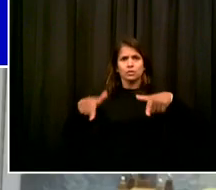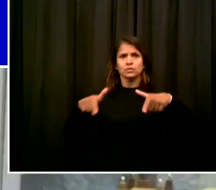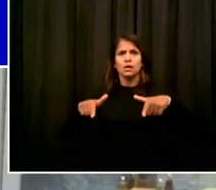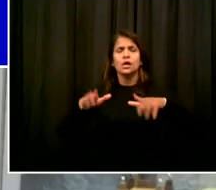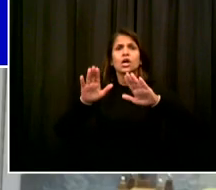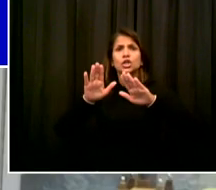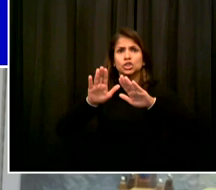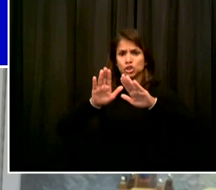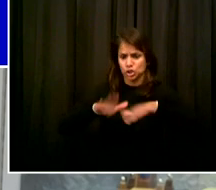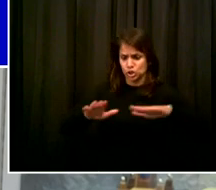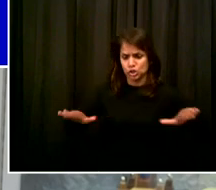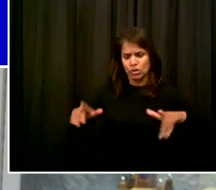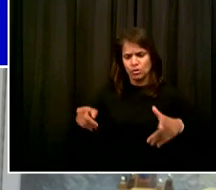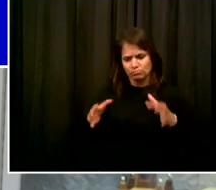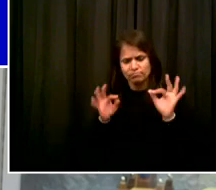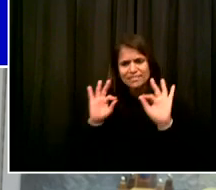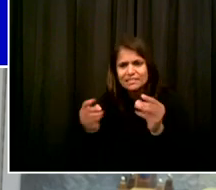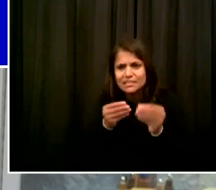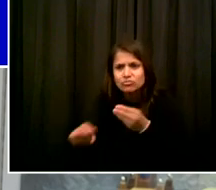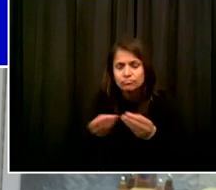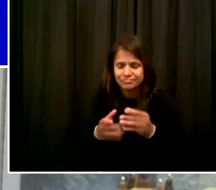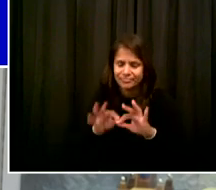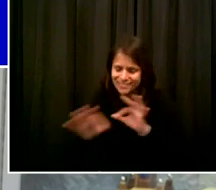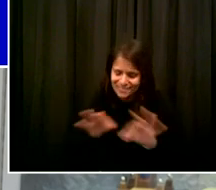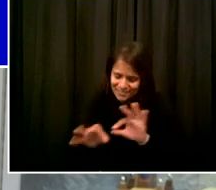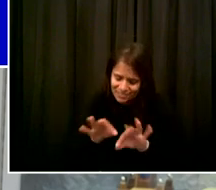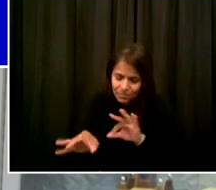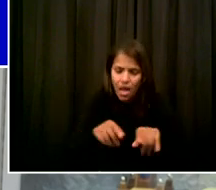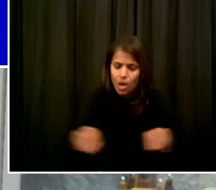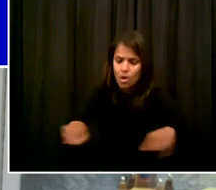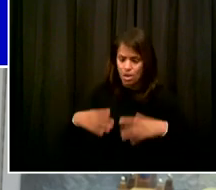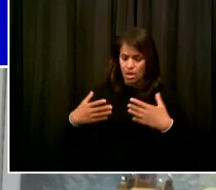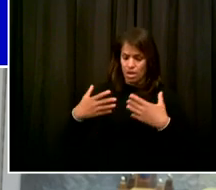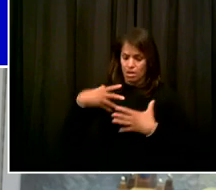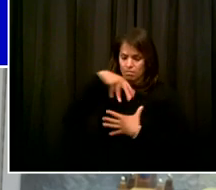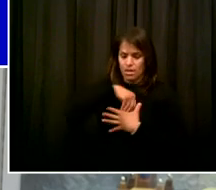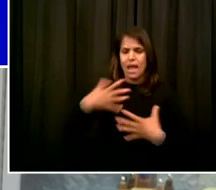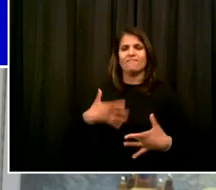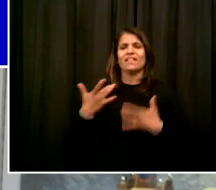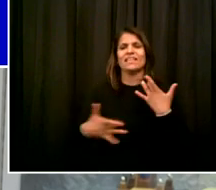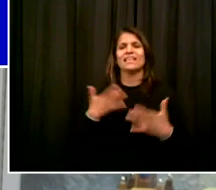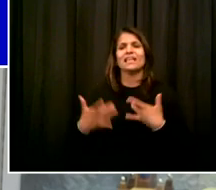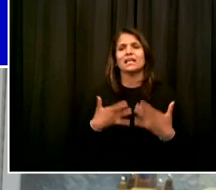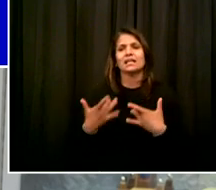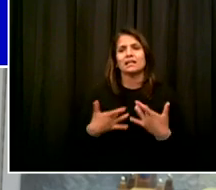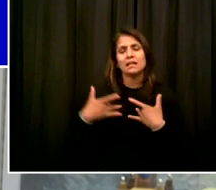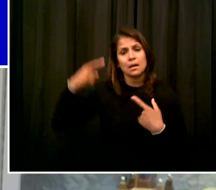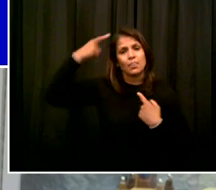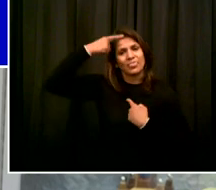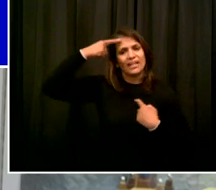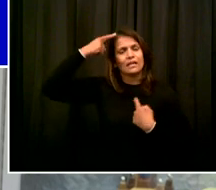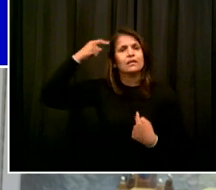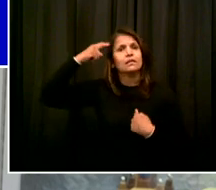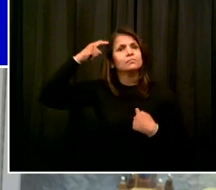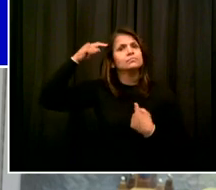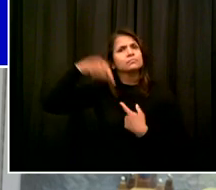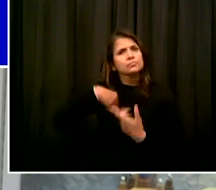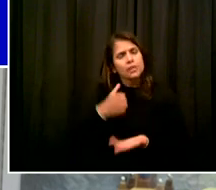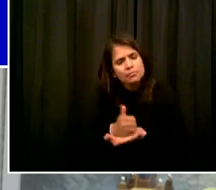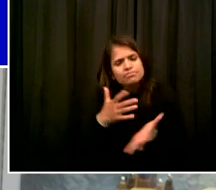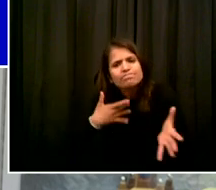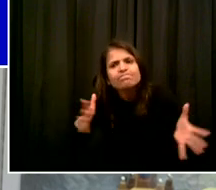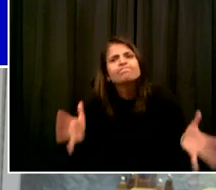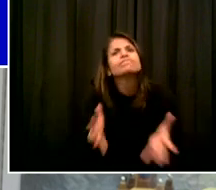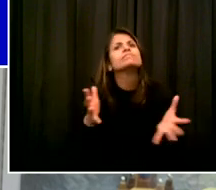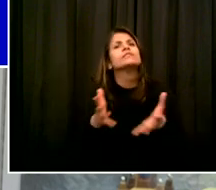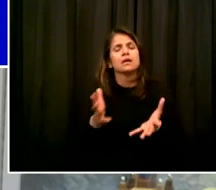them process their emotions positively, constructively. It means helping them build relationships and resolve